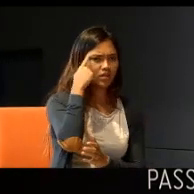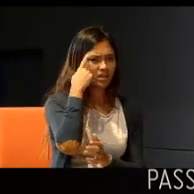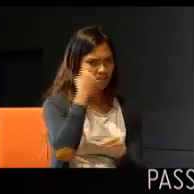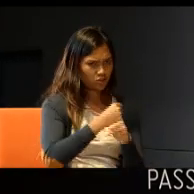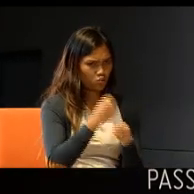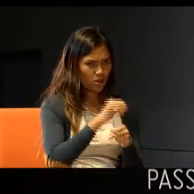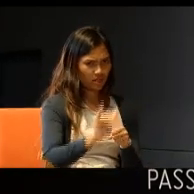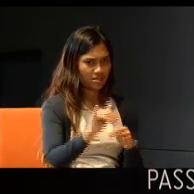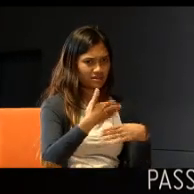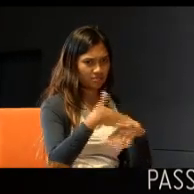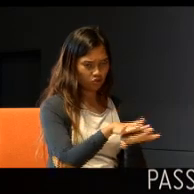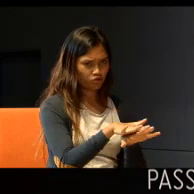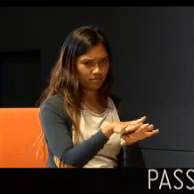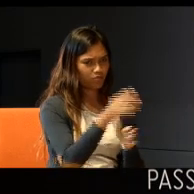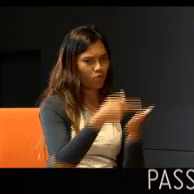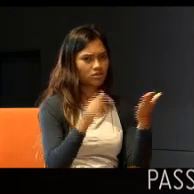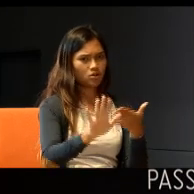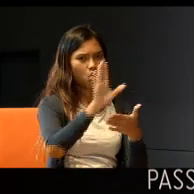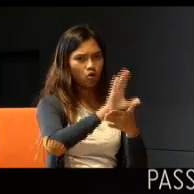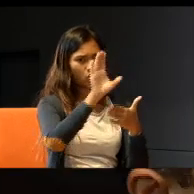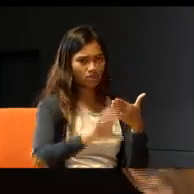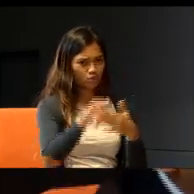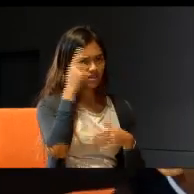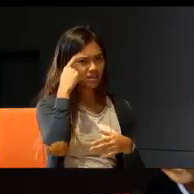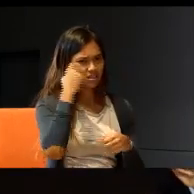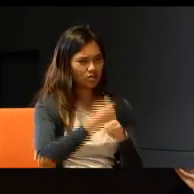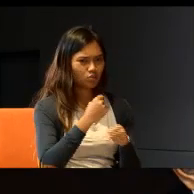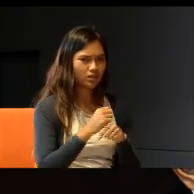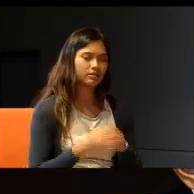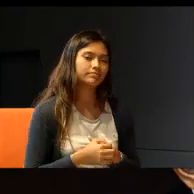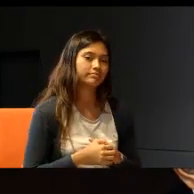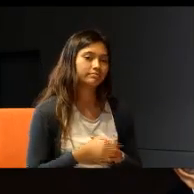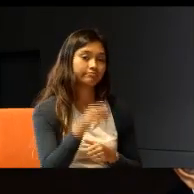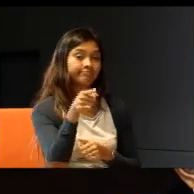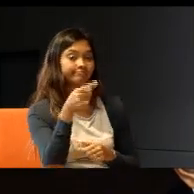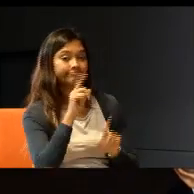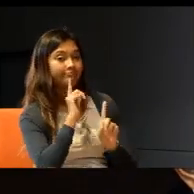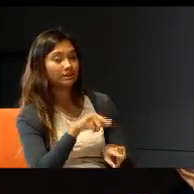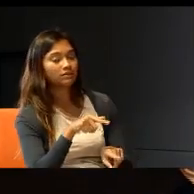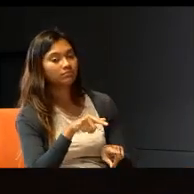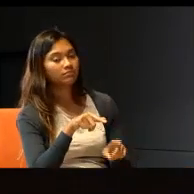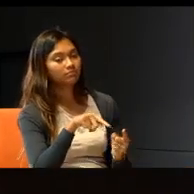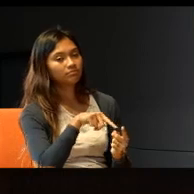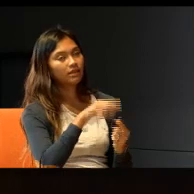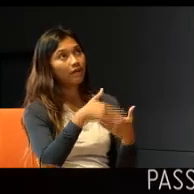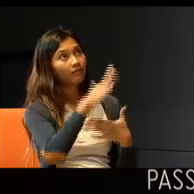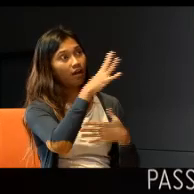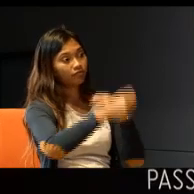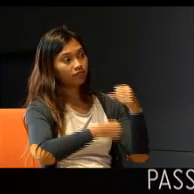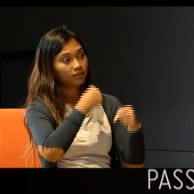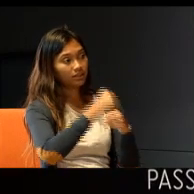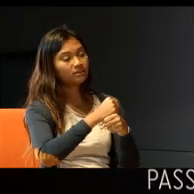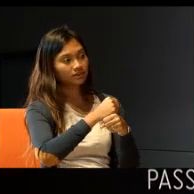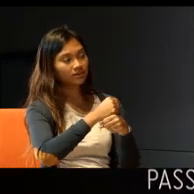that experiment? What's your conclusion? Do you think it worked? When I left Mount Vernon, after five years, to go to